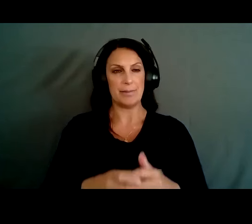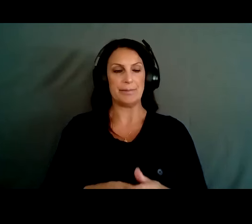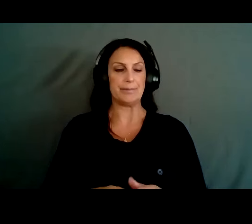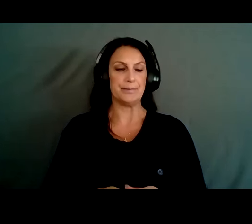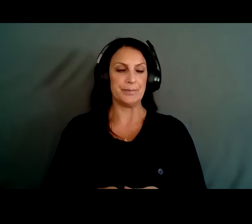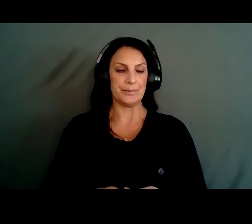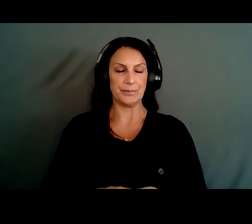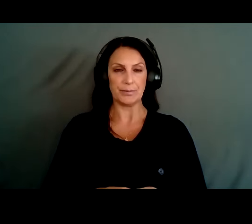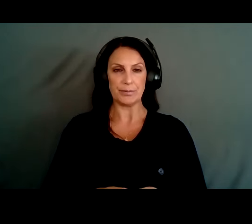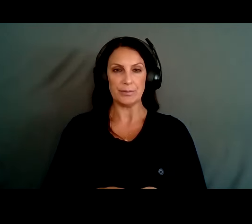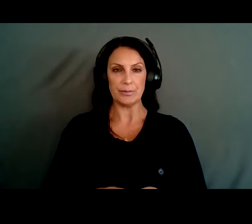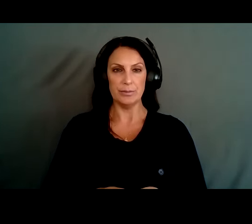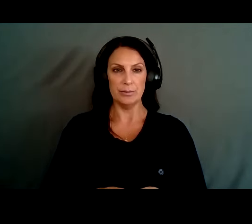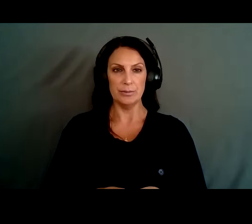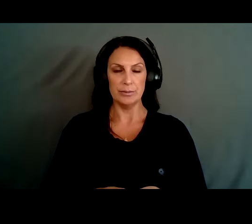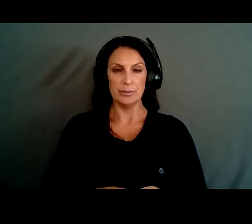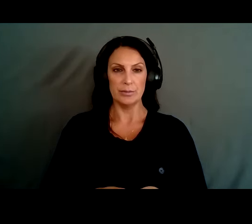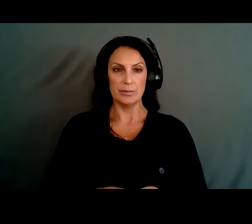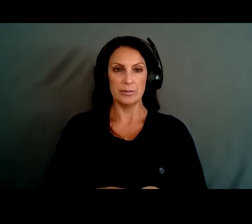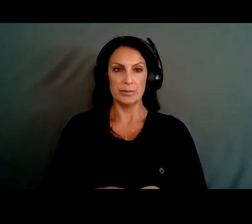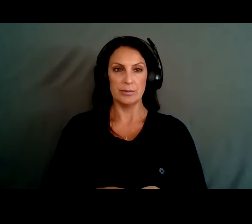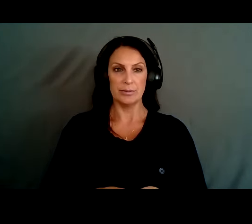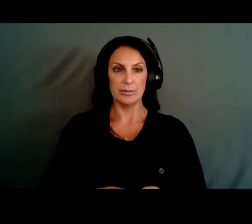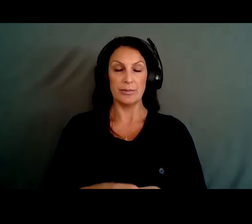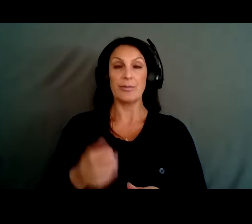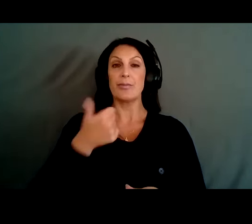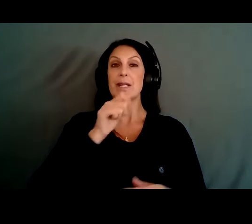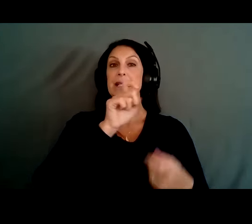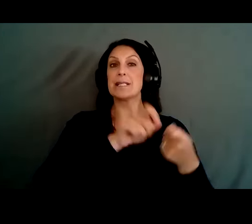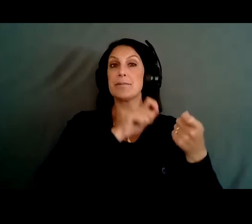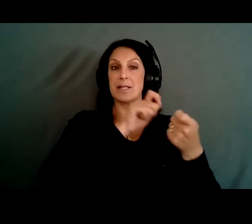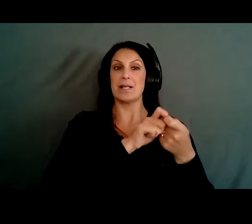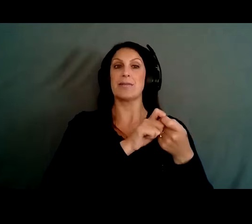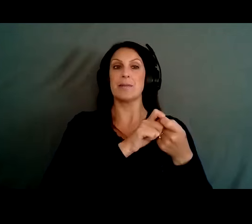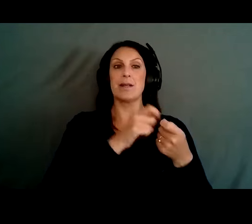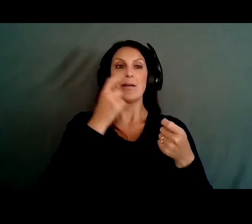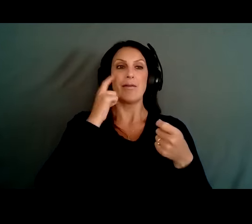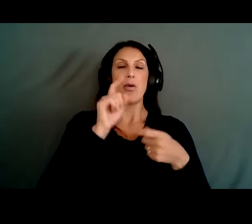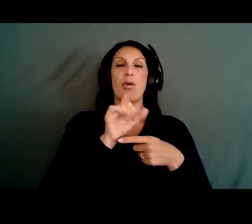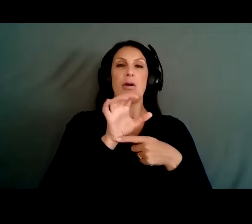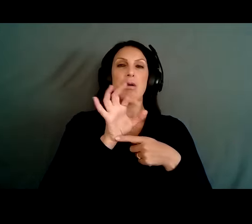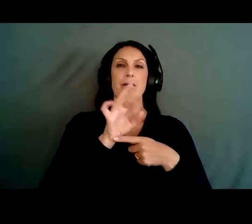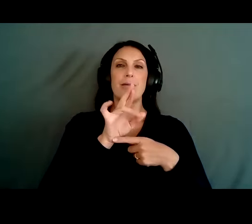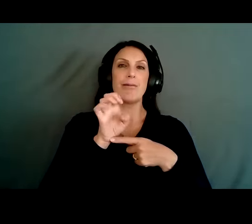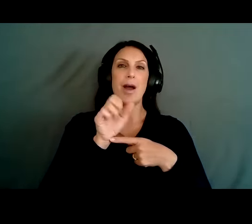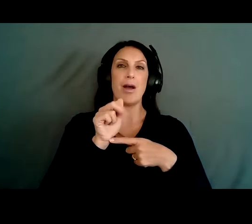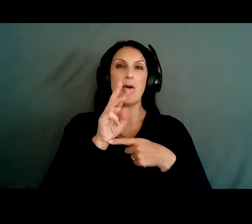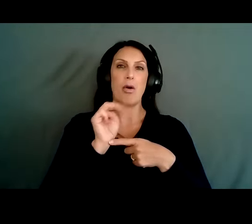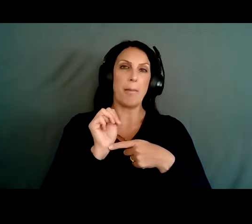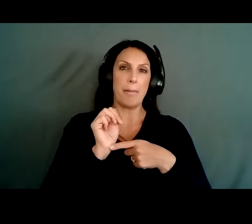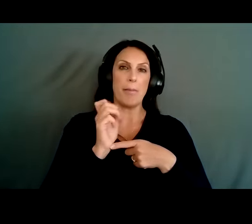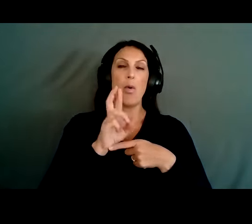that, let's get into some of, before we get into any specifics around firearm safety or, you know, prevention of overdose,